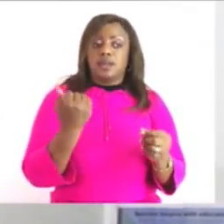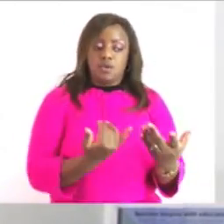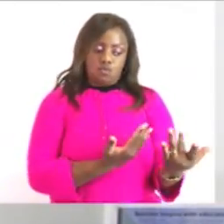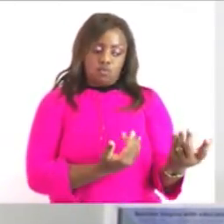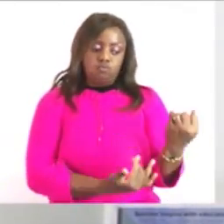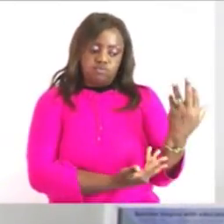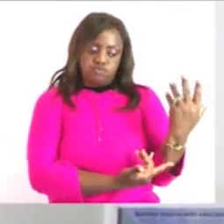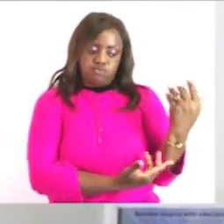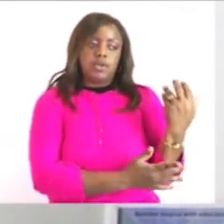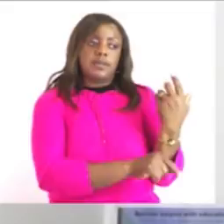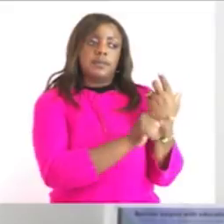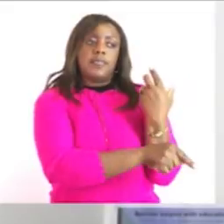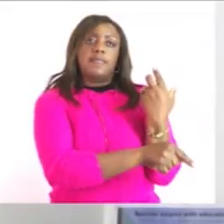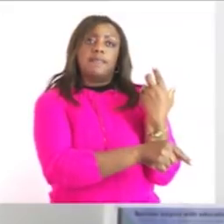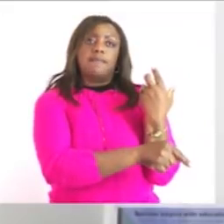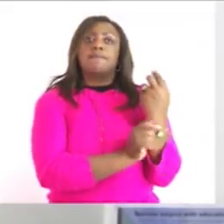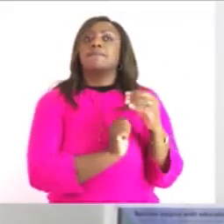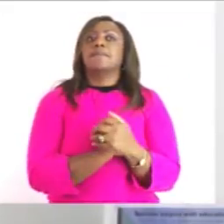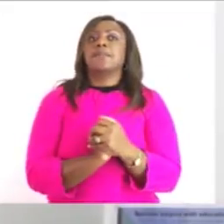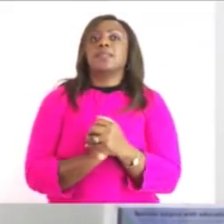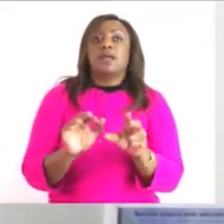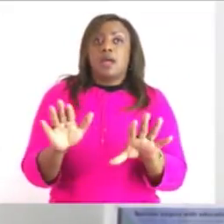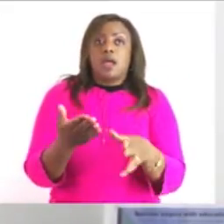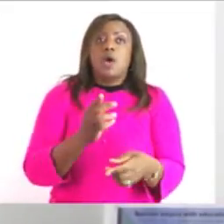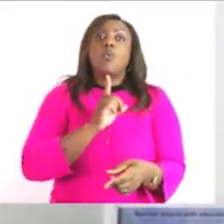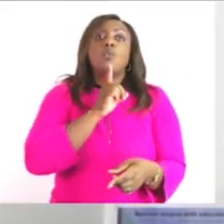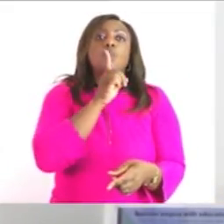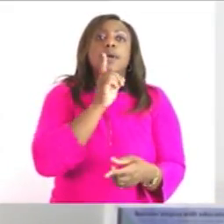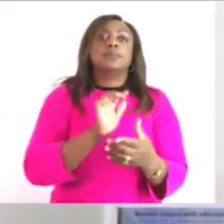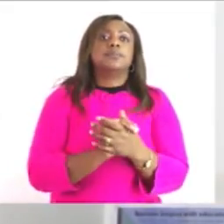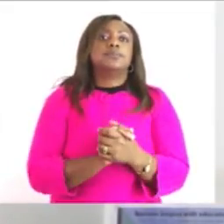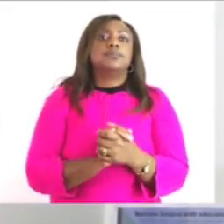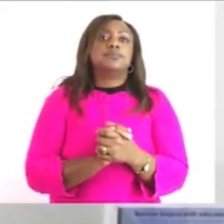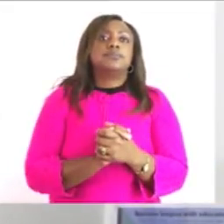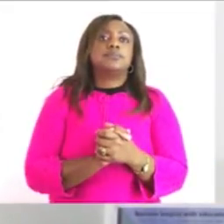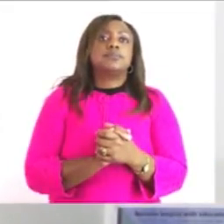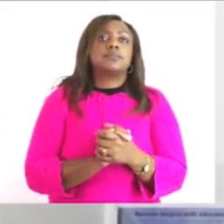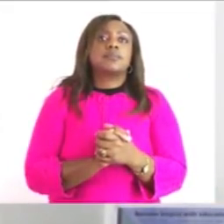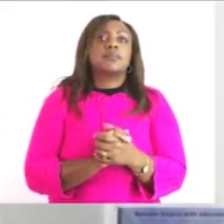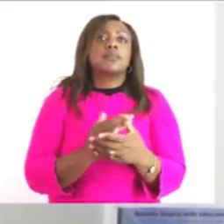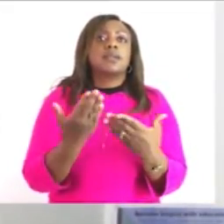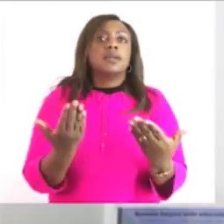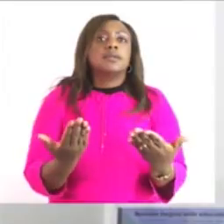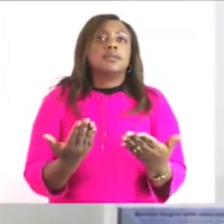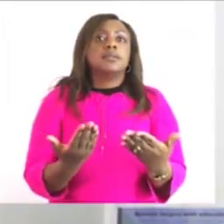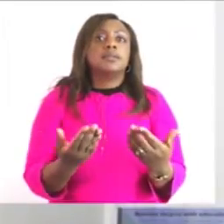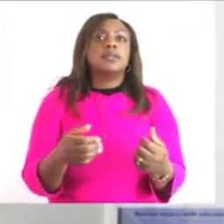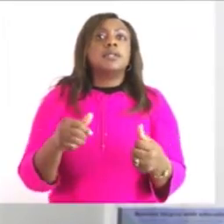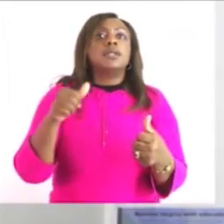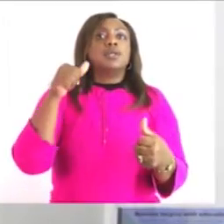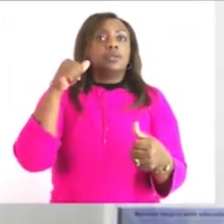experiment on the water i can see that the water is about to start and we need to